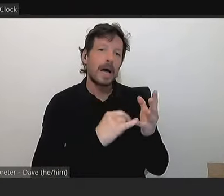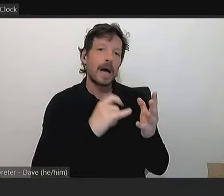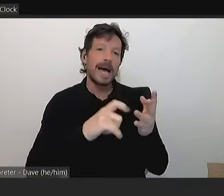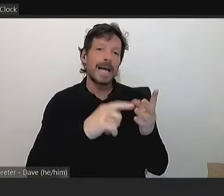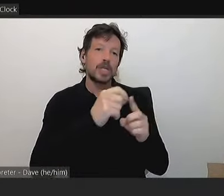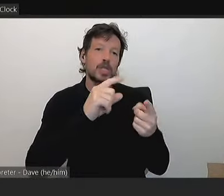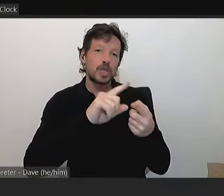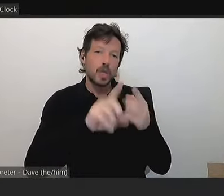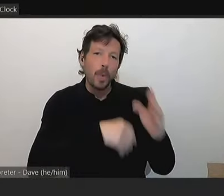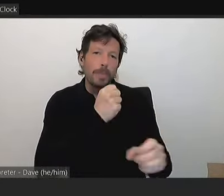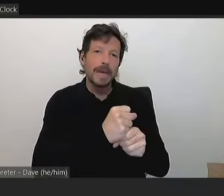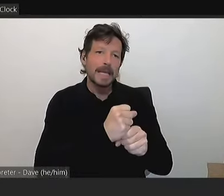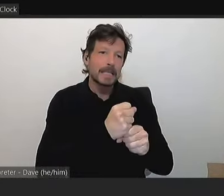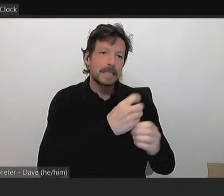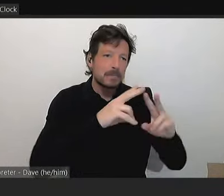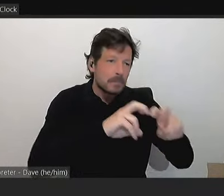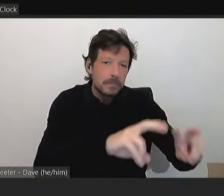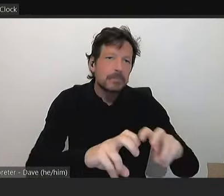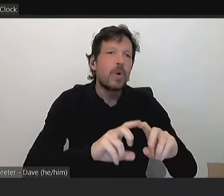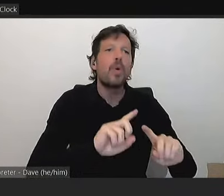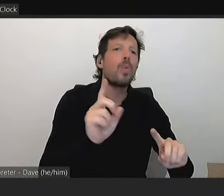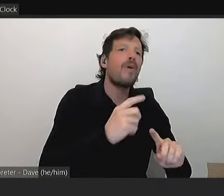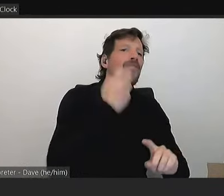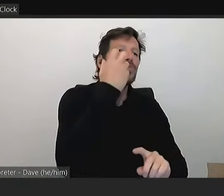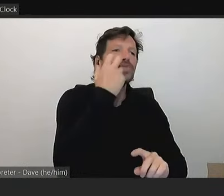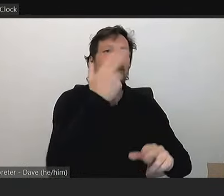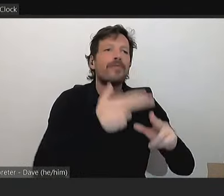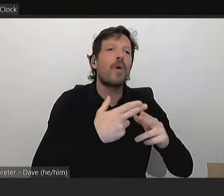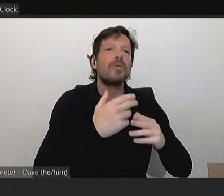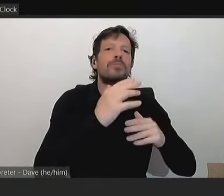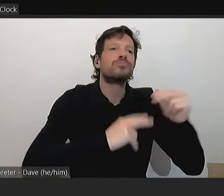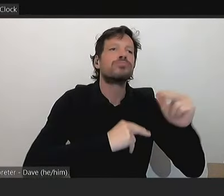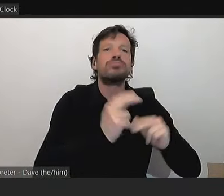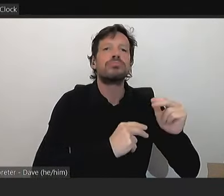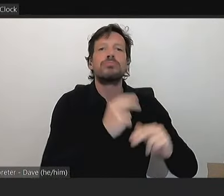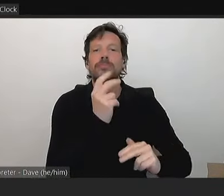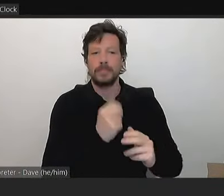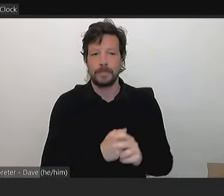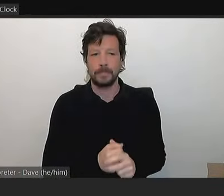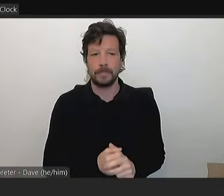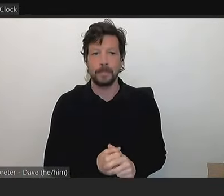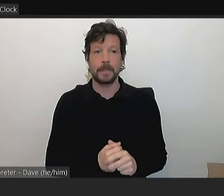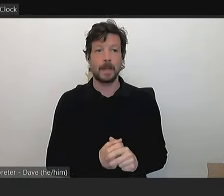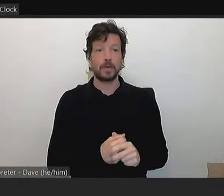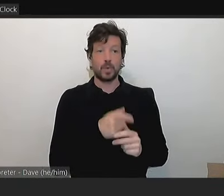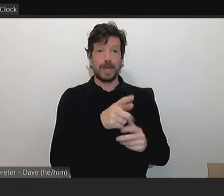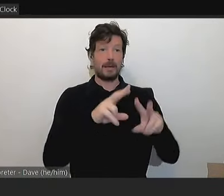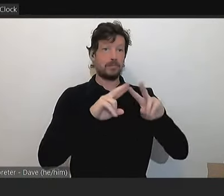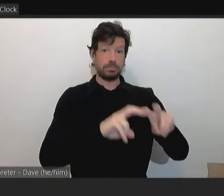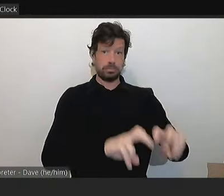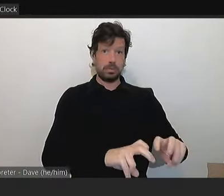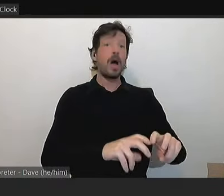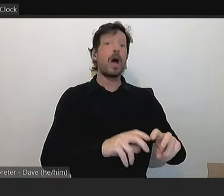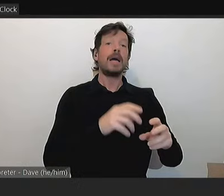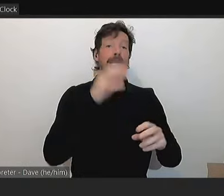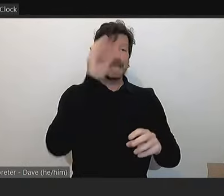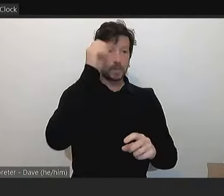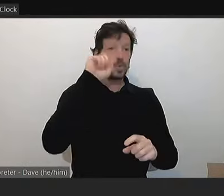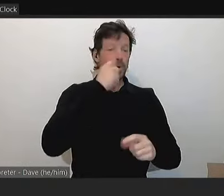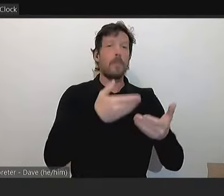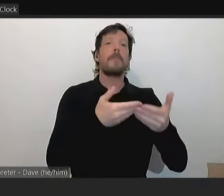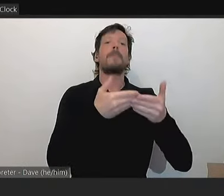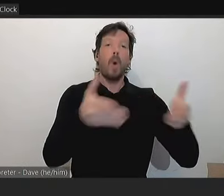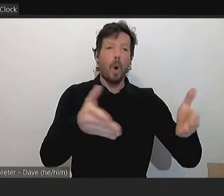explore options for future redevelopment. As part of the scoping study, Council will undertake broad community consultation